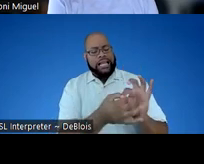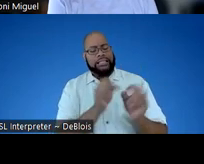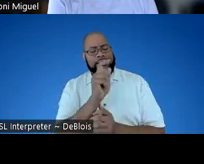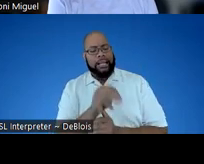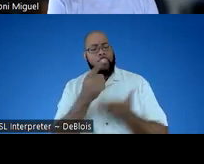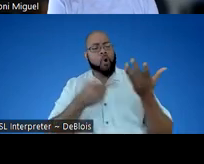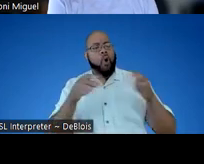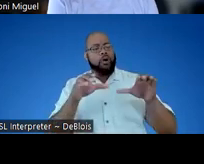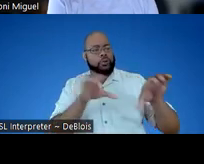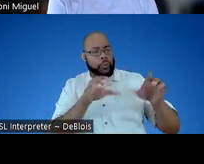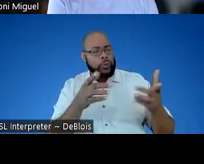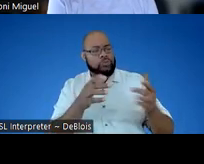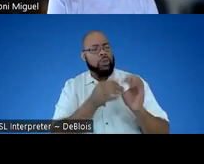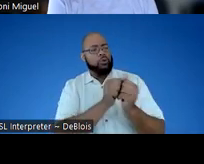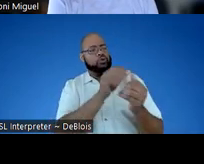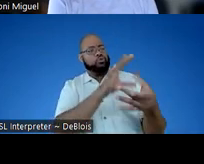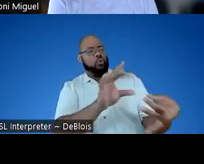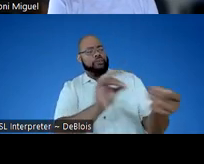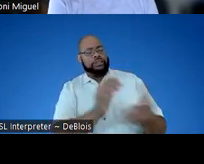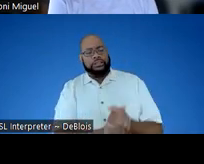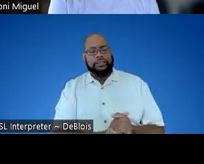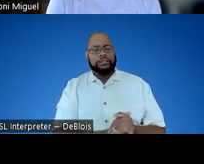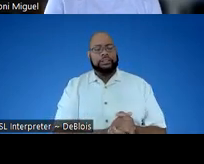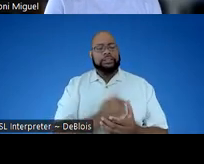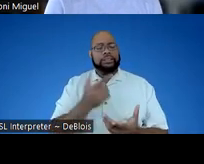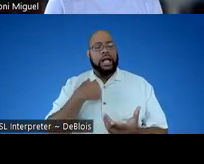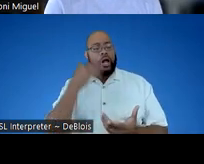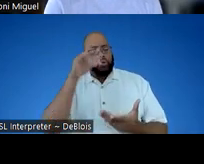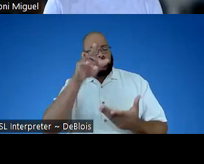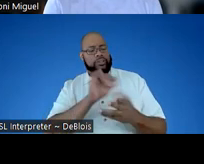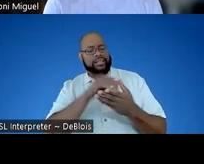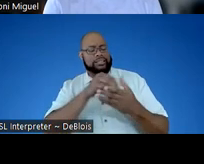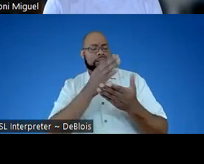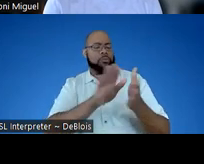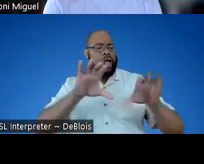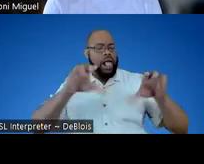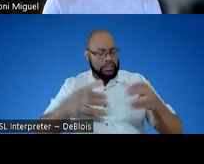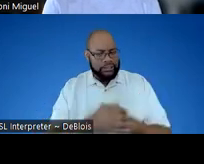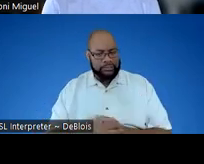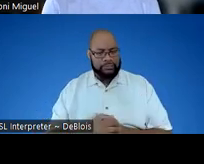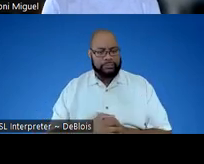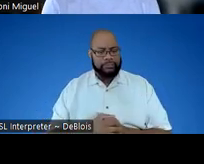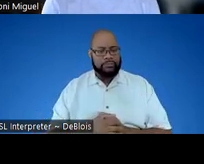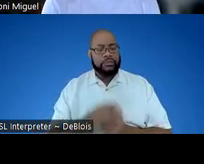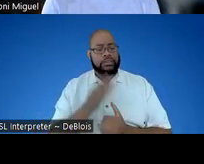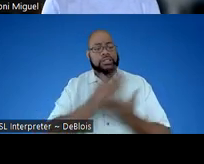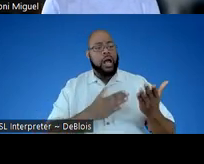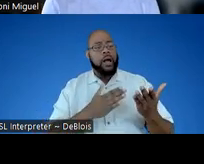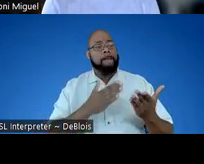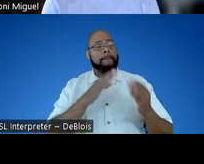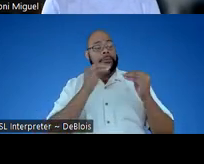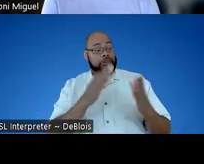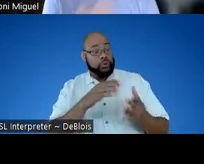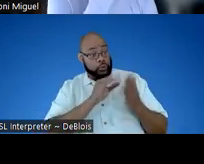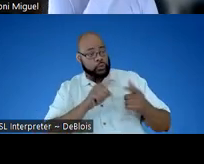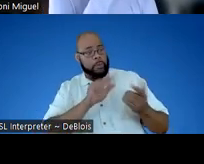to what you're already doing related to stories. And I know, Tony, you've been using this in some of your classes, um, with some of the students that you're teaching